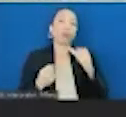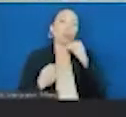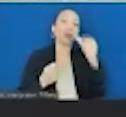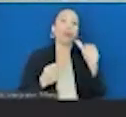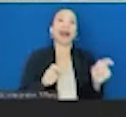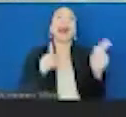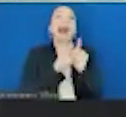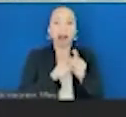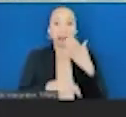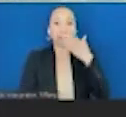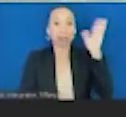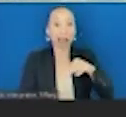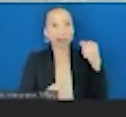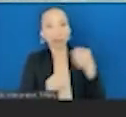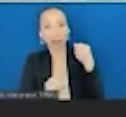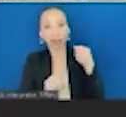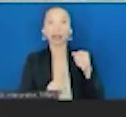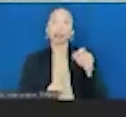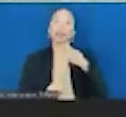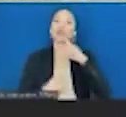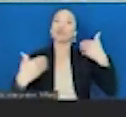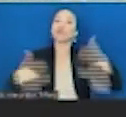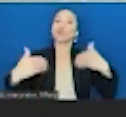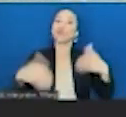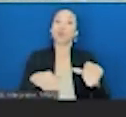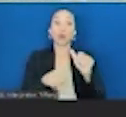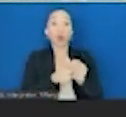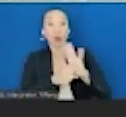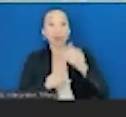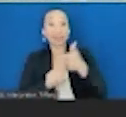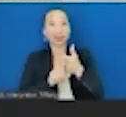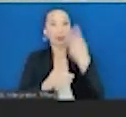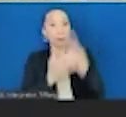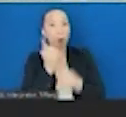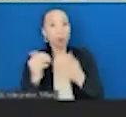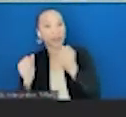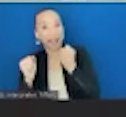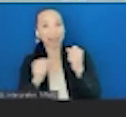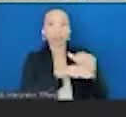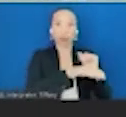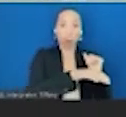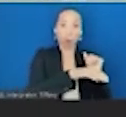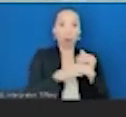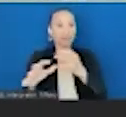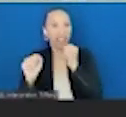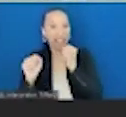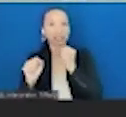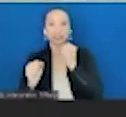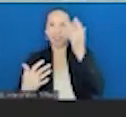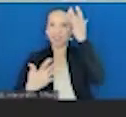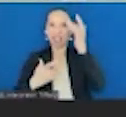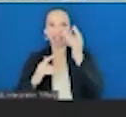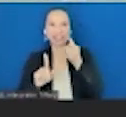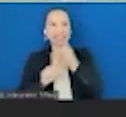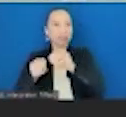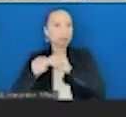I think of COVID-19 as a fast pandemic on top of a slow pandemic. The fast pandemic is the virus itself hitting our country over the last year.